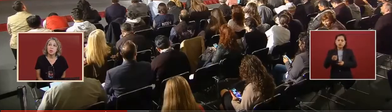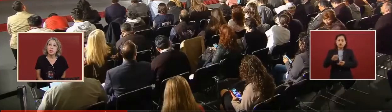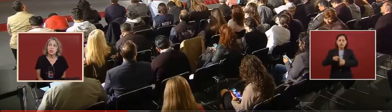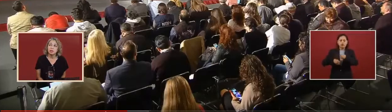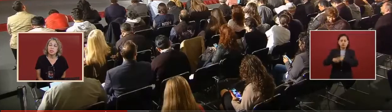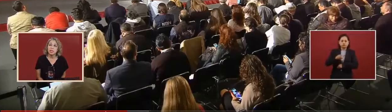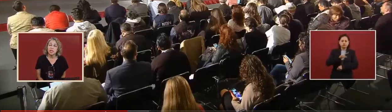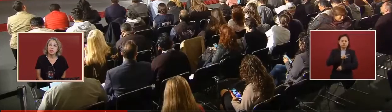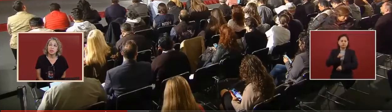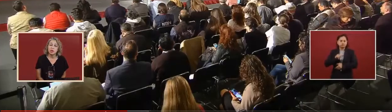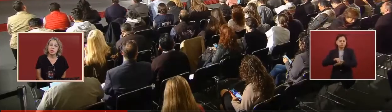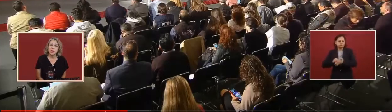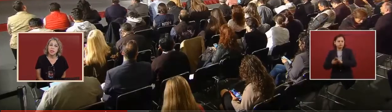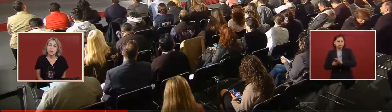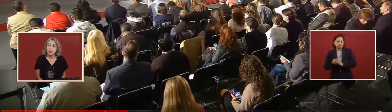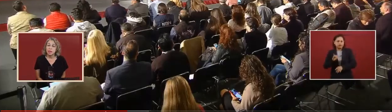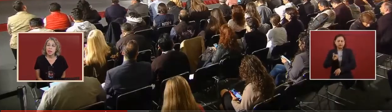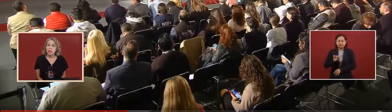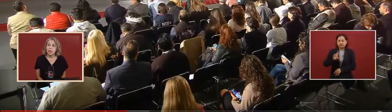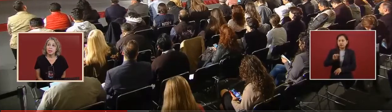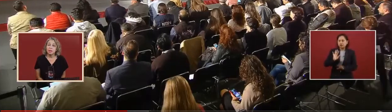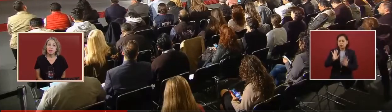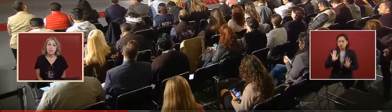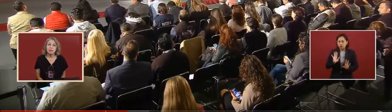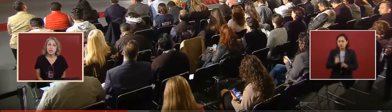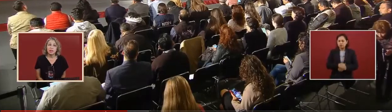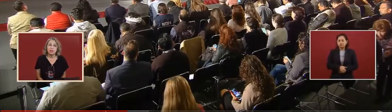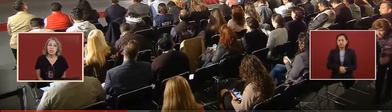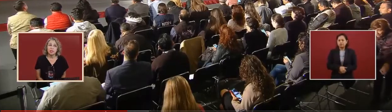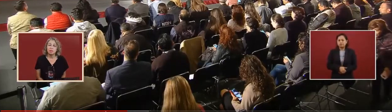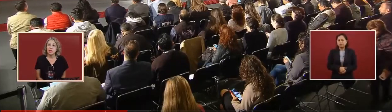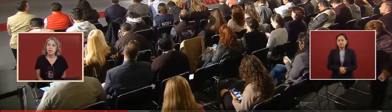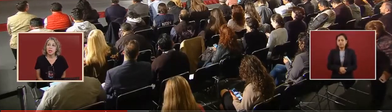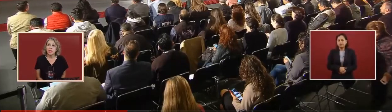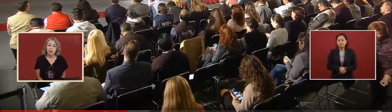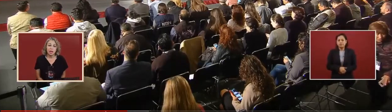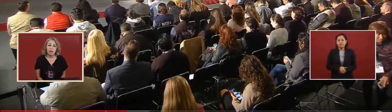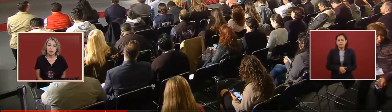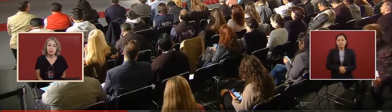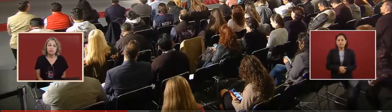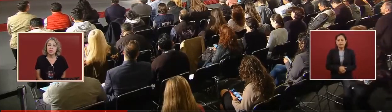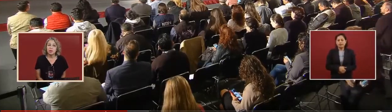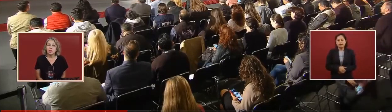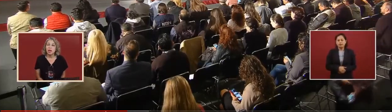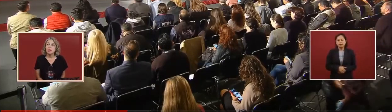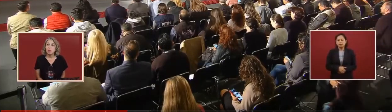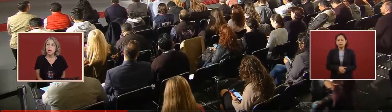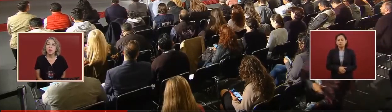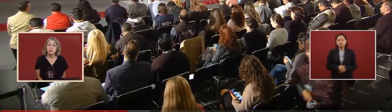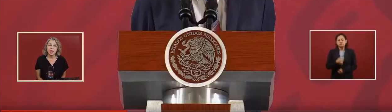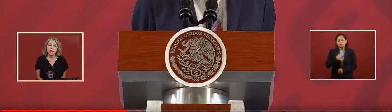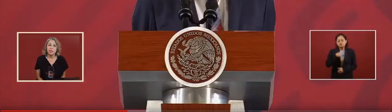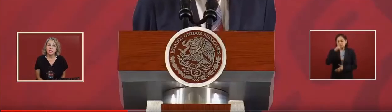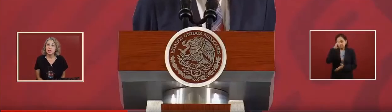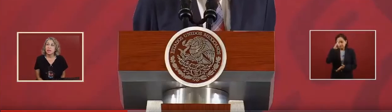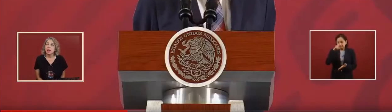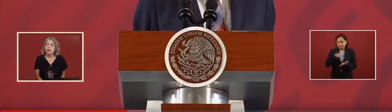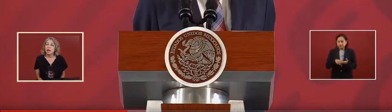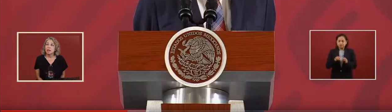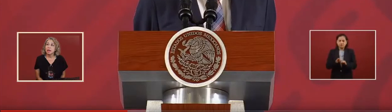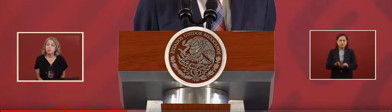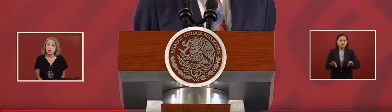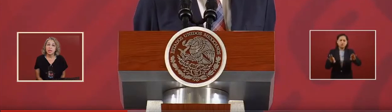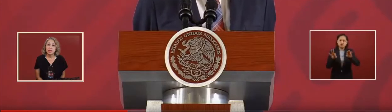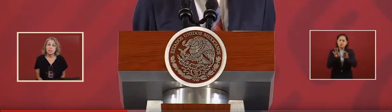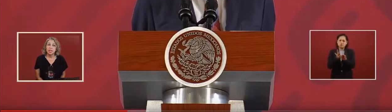and they believe that there's something, uh, not right with that, uh, company that's actually verifying